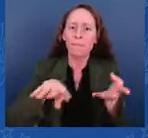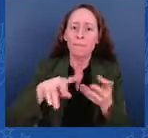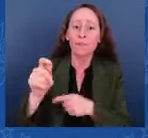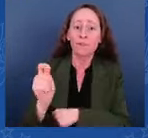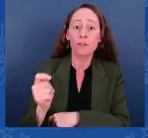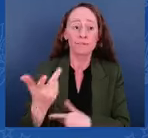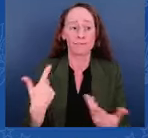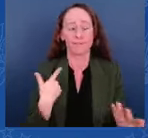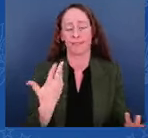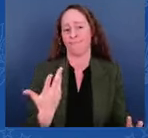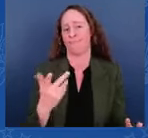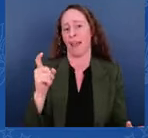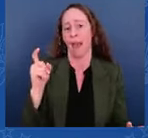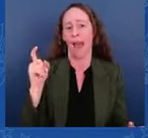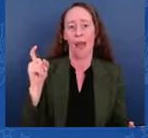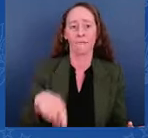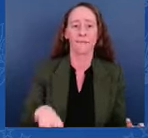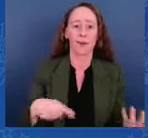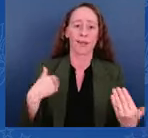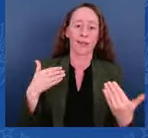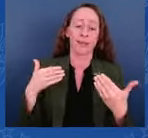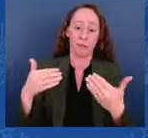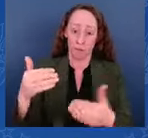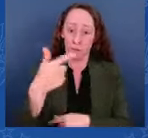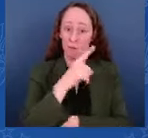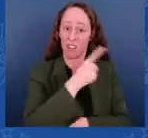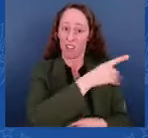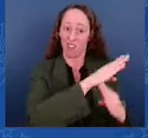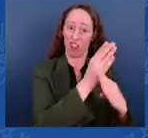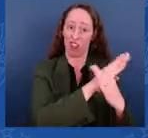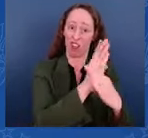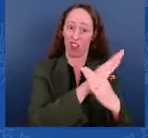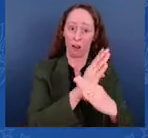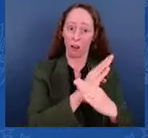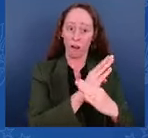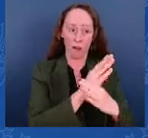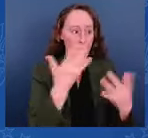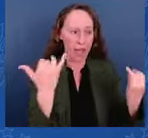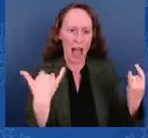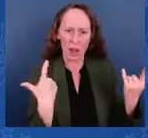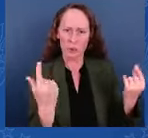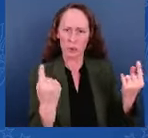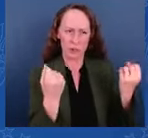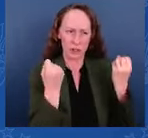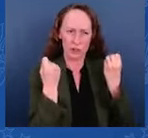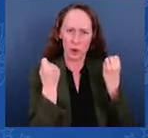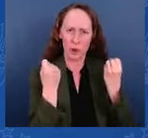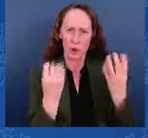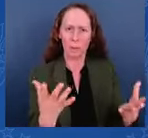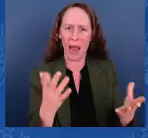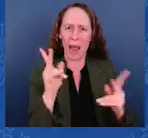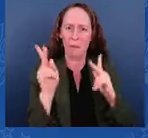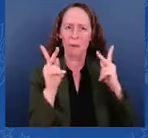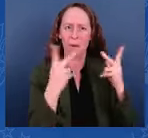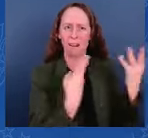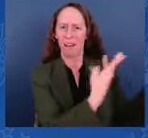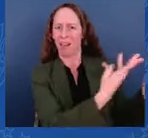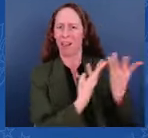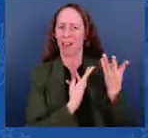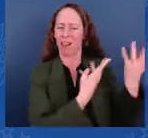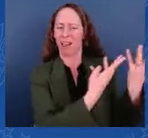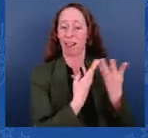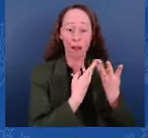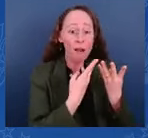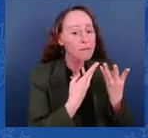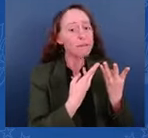southern border unlawfully from receiving asylum. Migrants will be restricted from receiving asylum at our southern